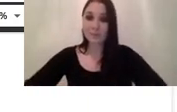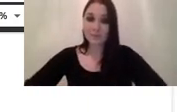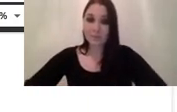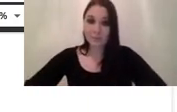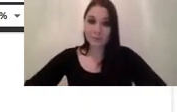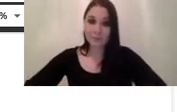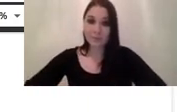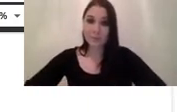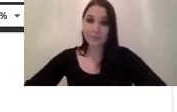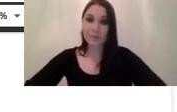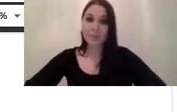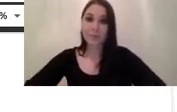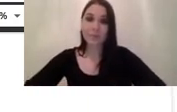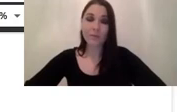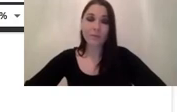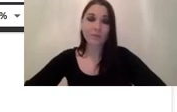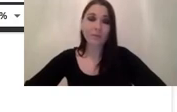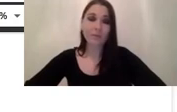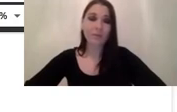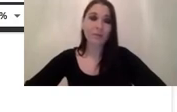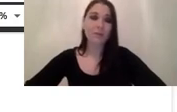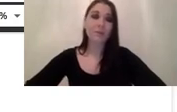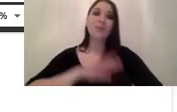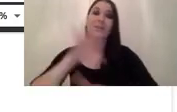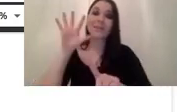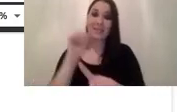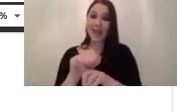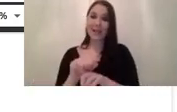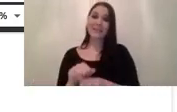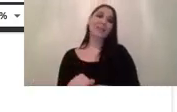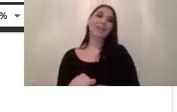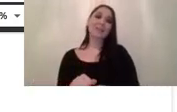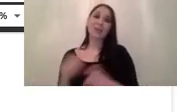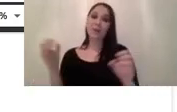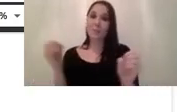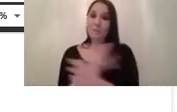bombs uh weapons or drugs this is a super nice thing to have